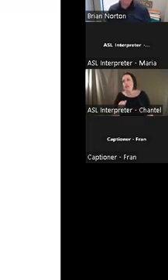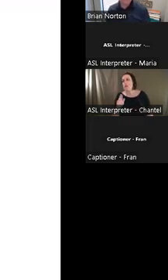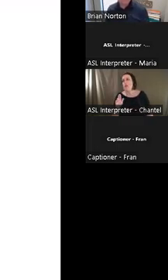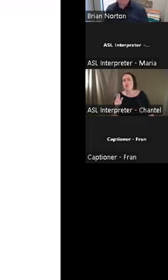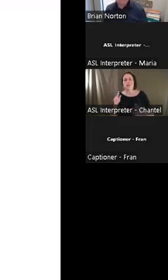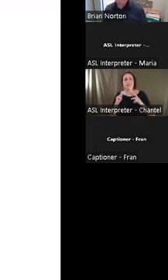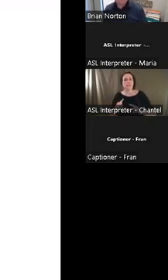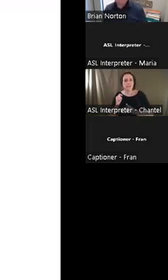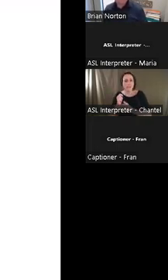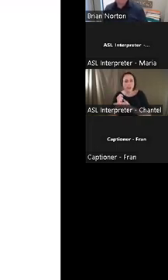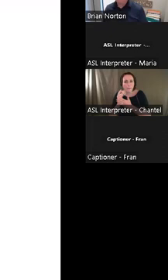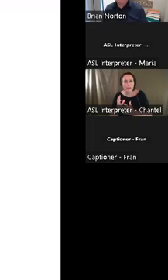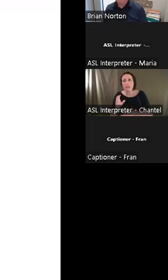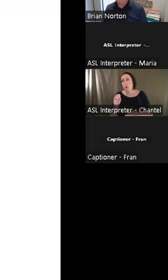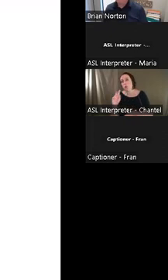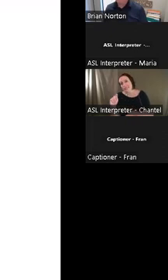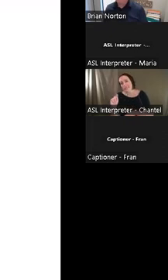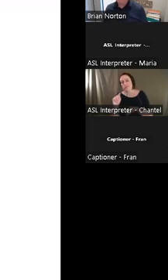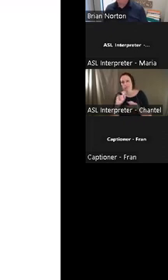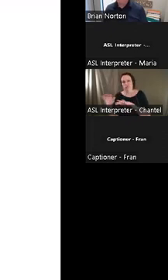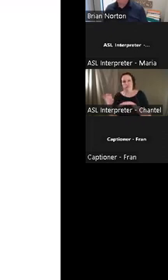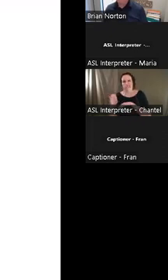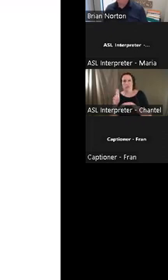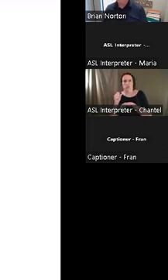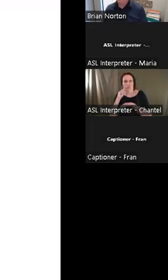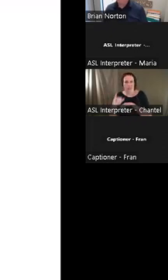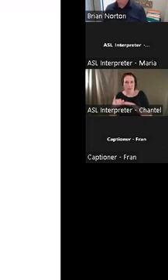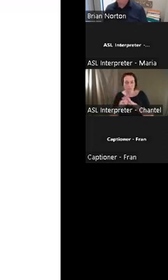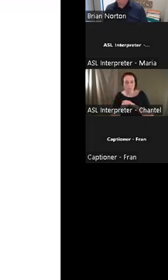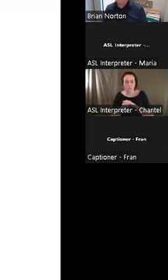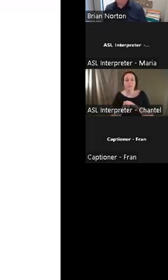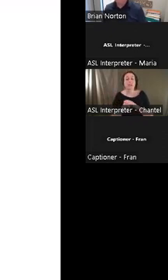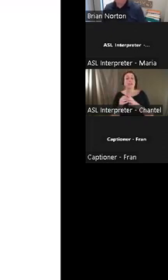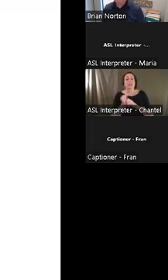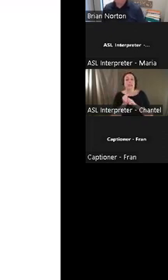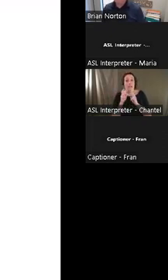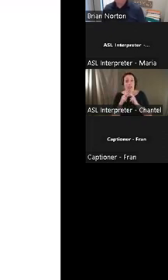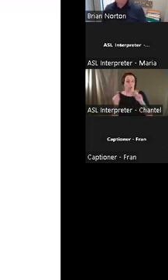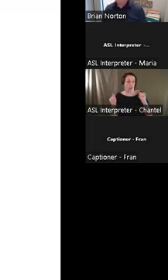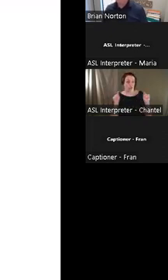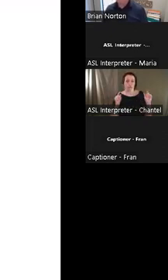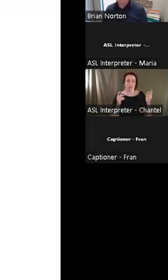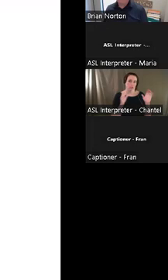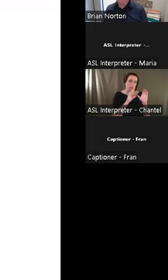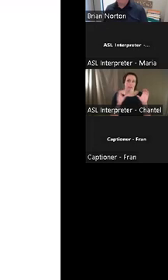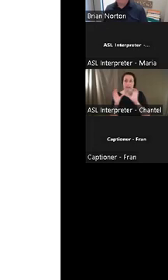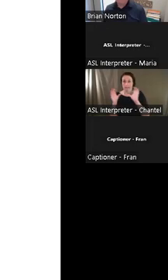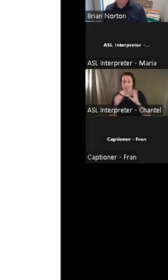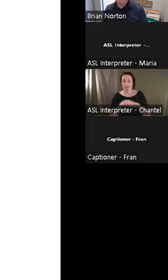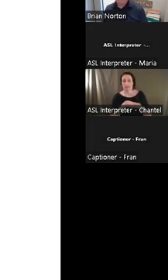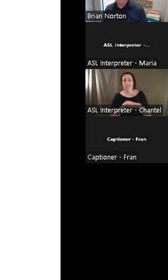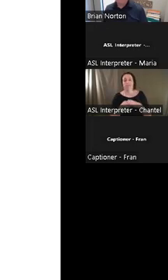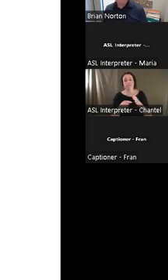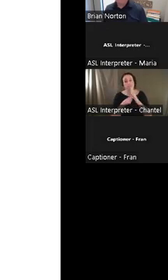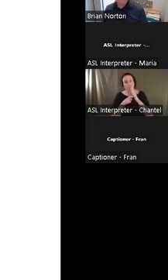therapy, occupational therapy, etc. So in order to get those certificates, you will need to complete